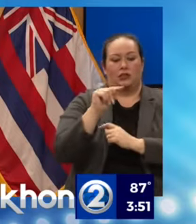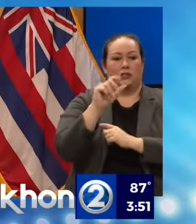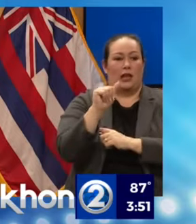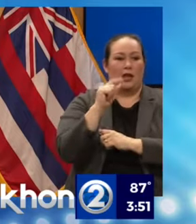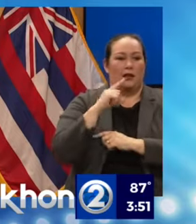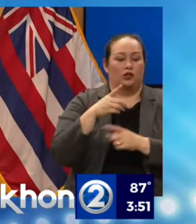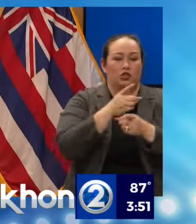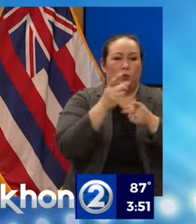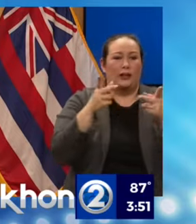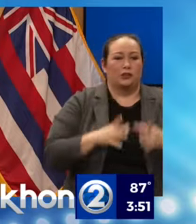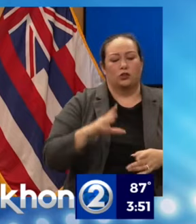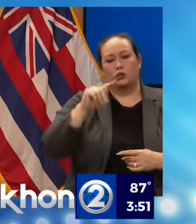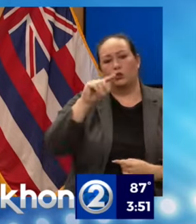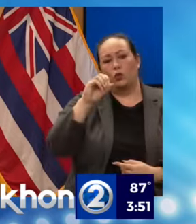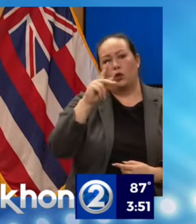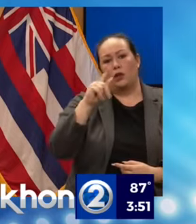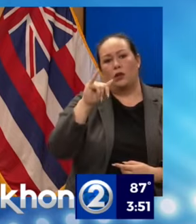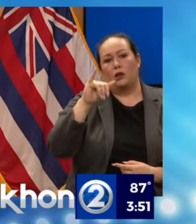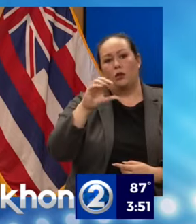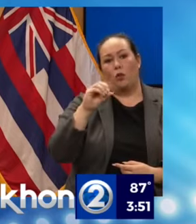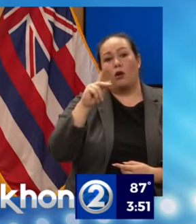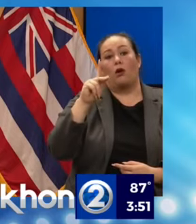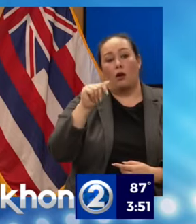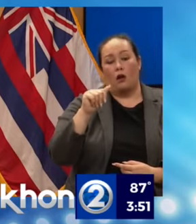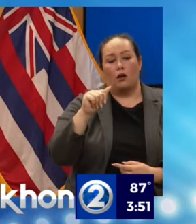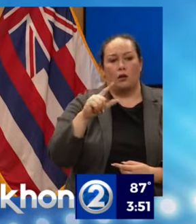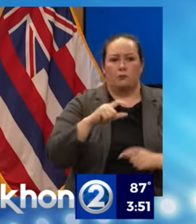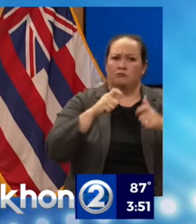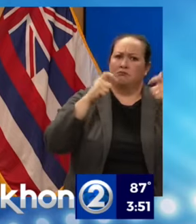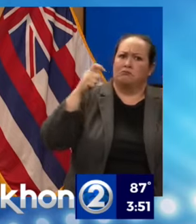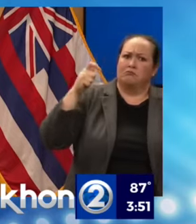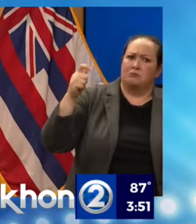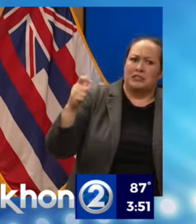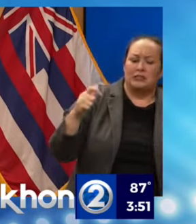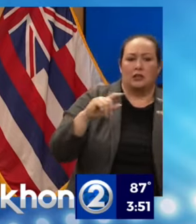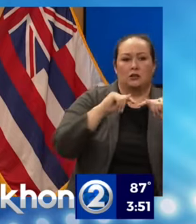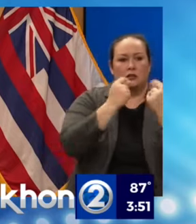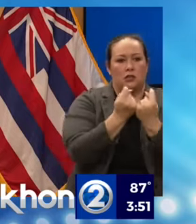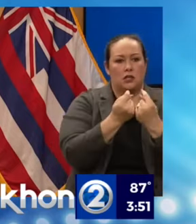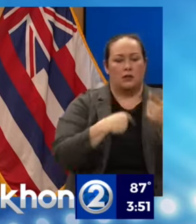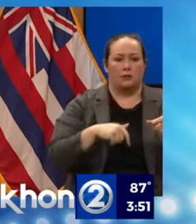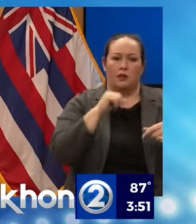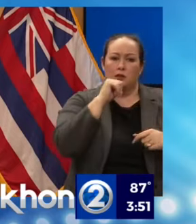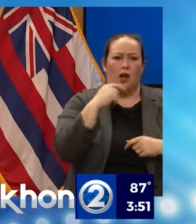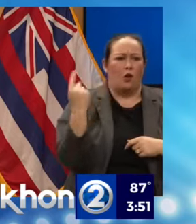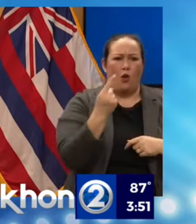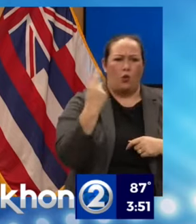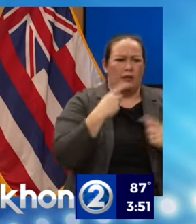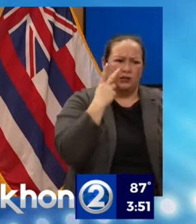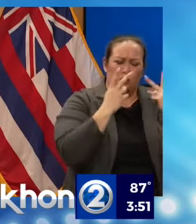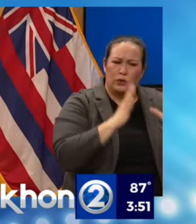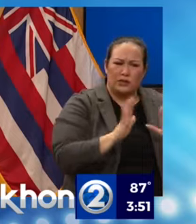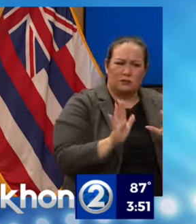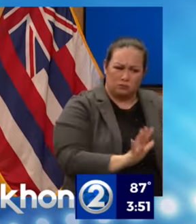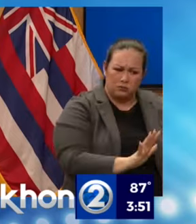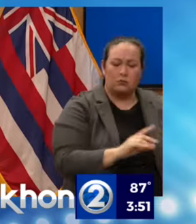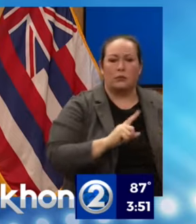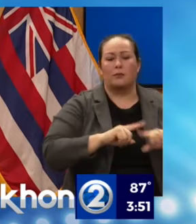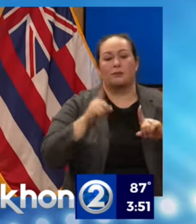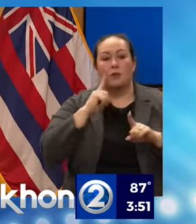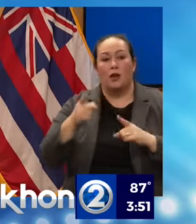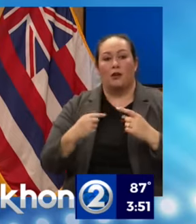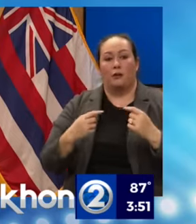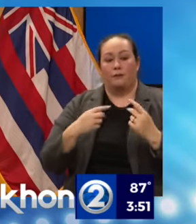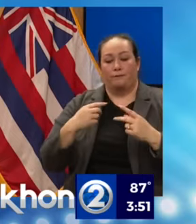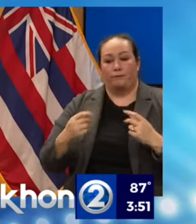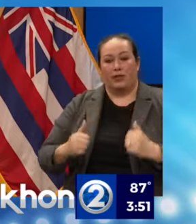huge support and his team. This is not just about tourism here. It's about the residents also as we help to assist them.